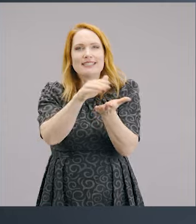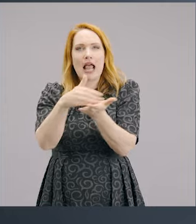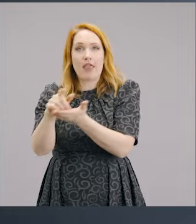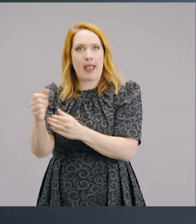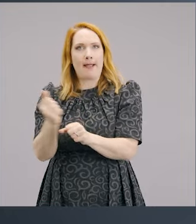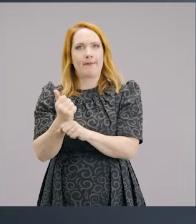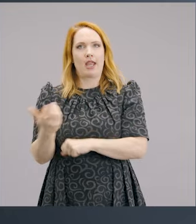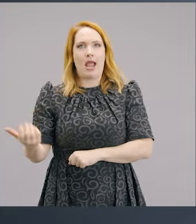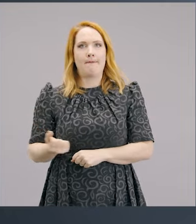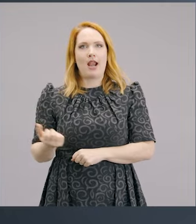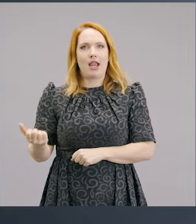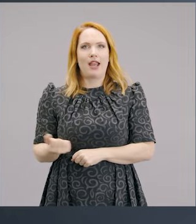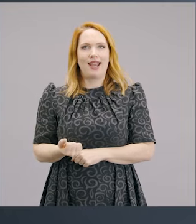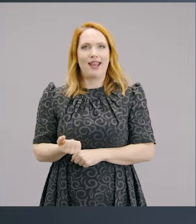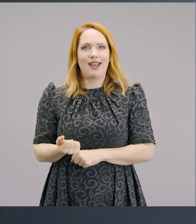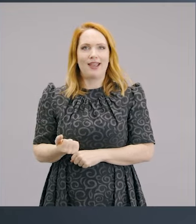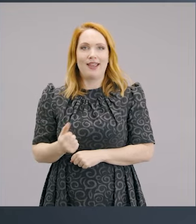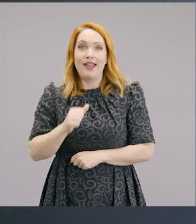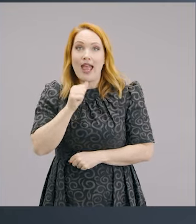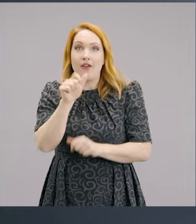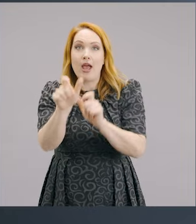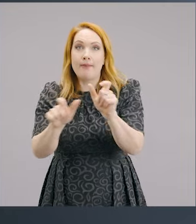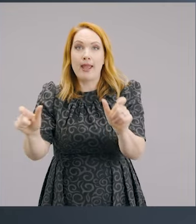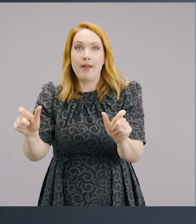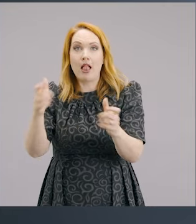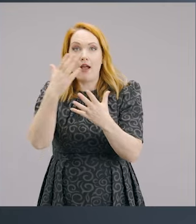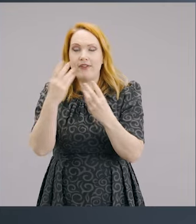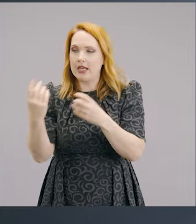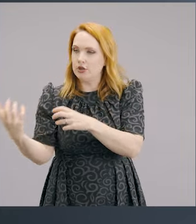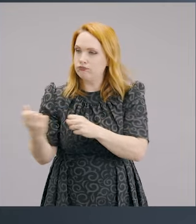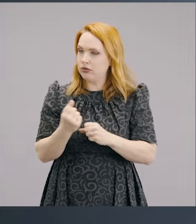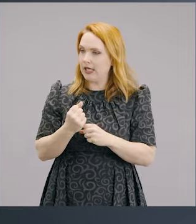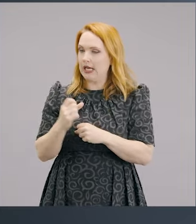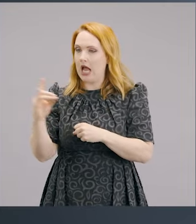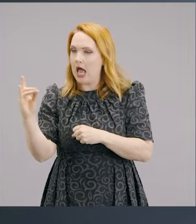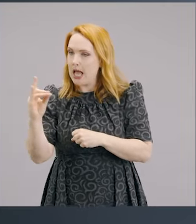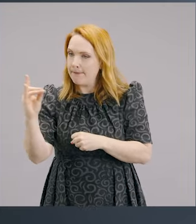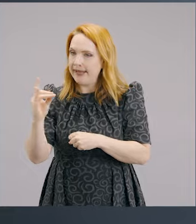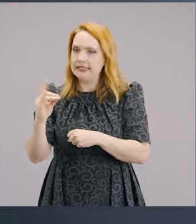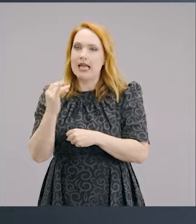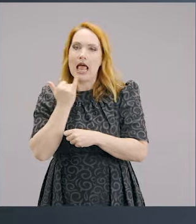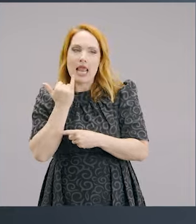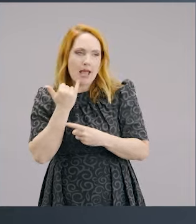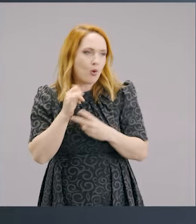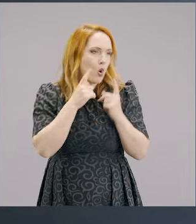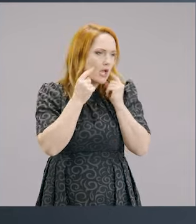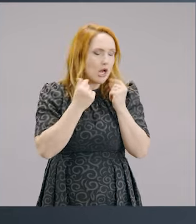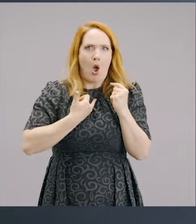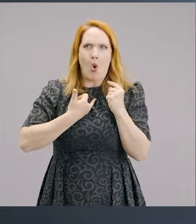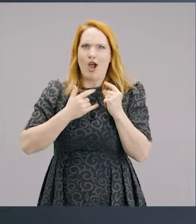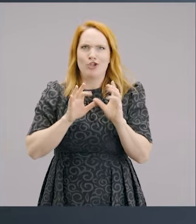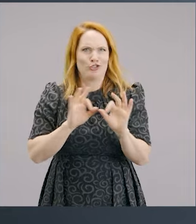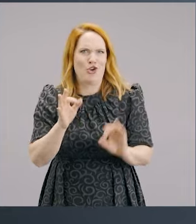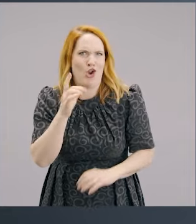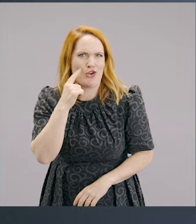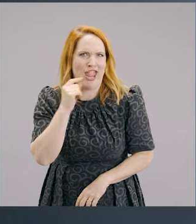different things and they were making money because if somebody came along and had forgotten to bring their little pet lamb or their cat, no, not their cat, if